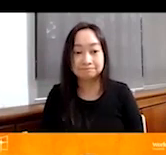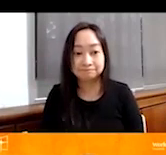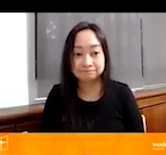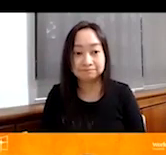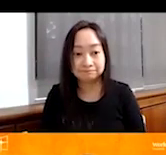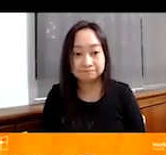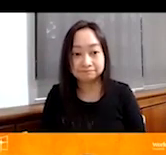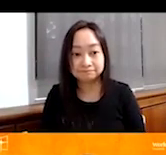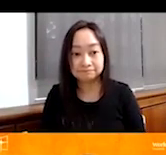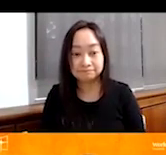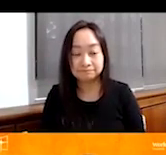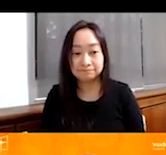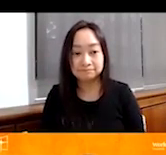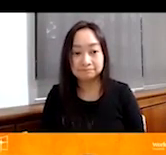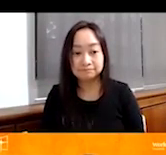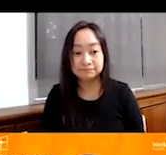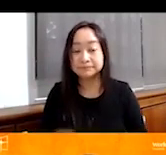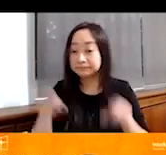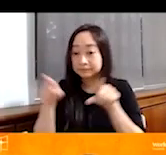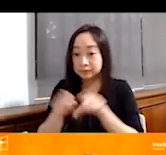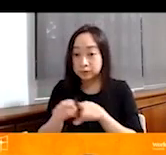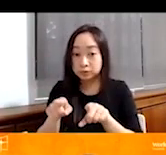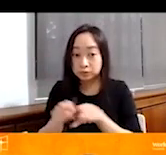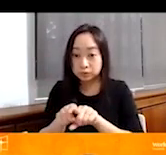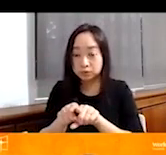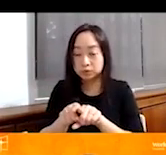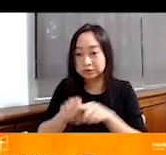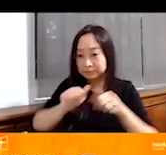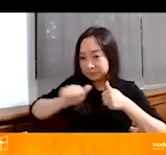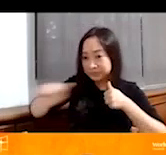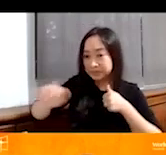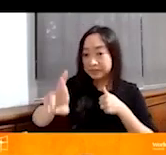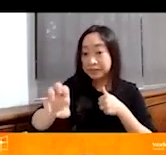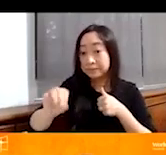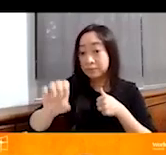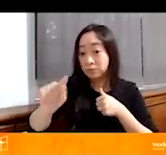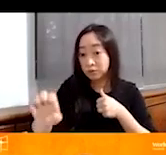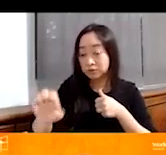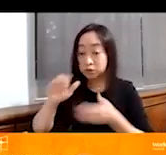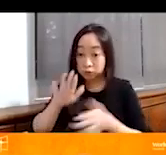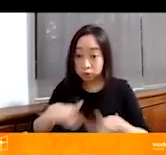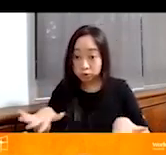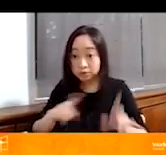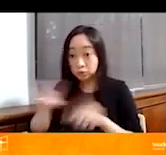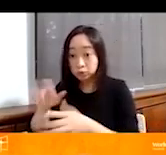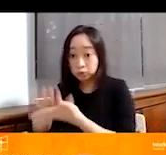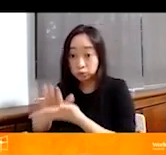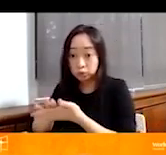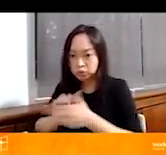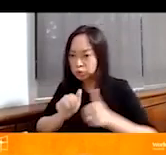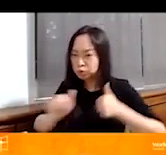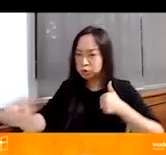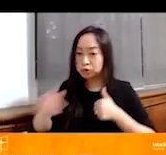So it's also, as we said, it's remote. So children have to walk pretty far distances to school, a few kilometers.